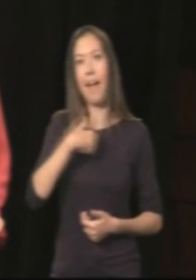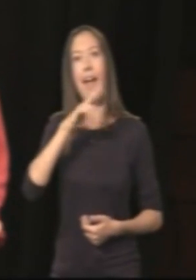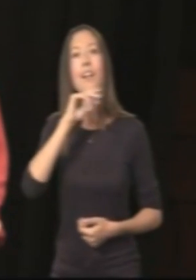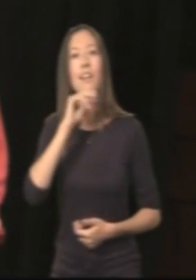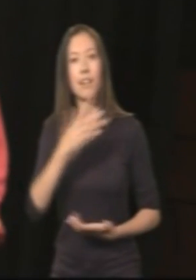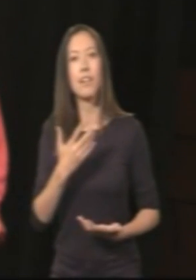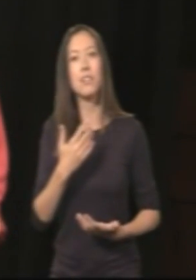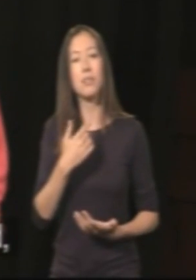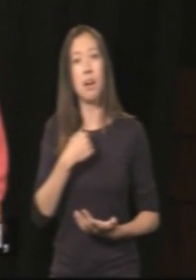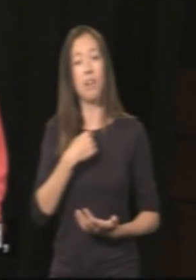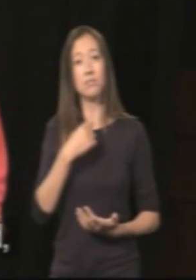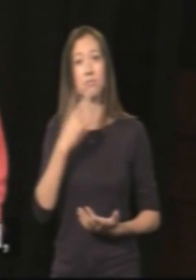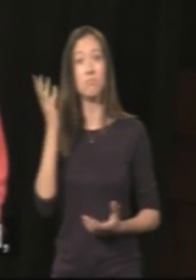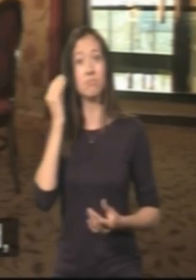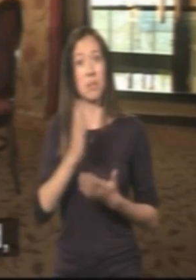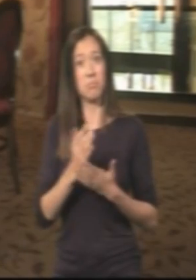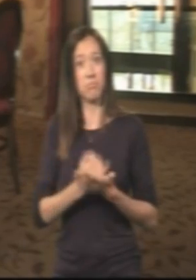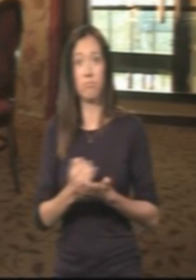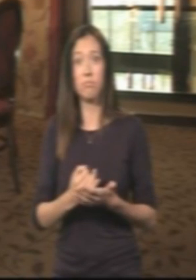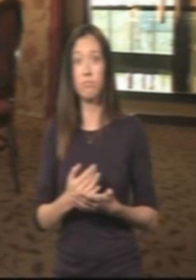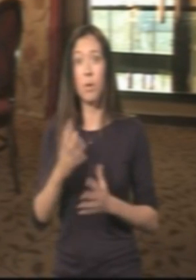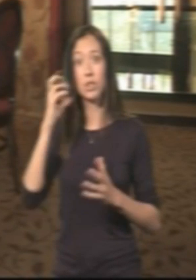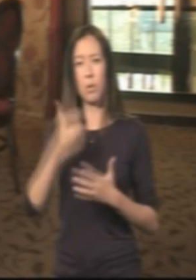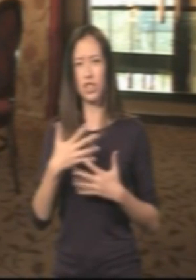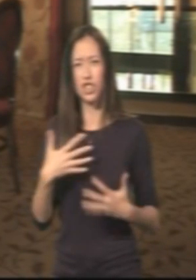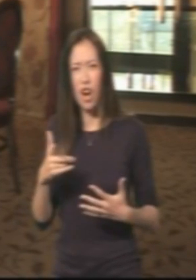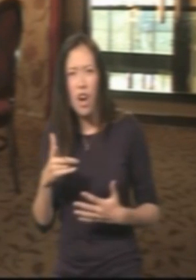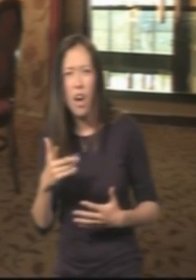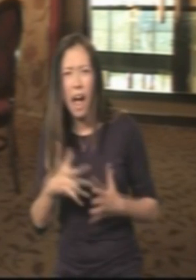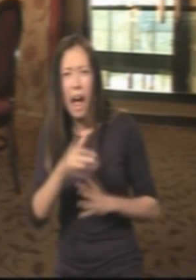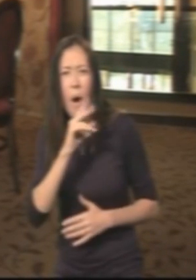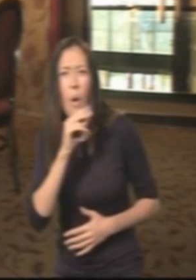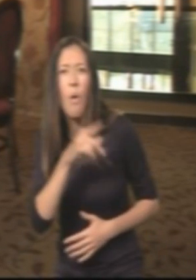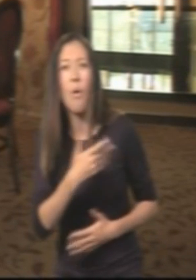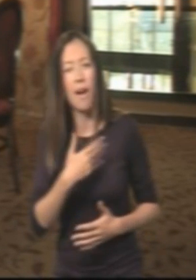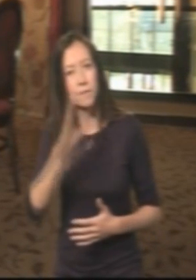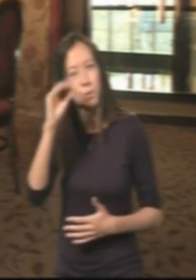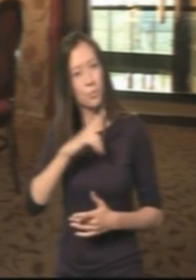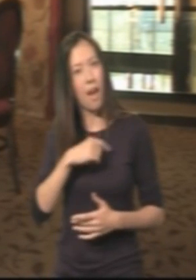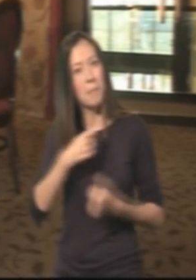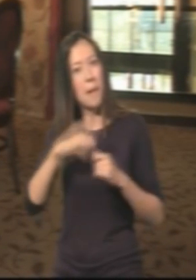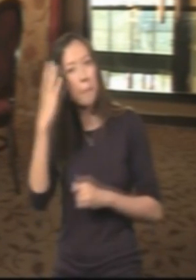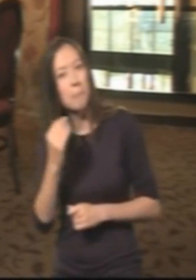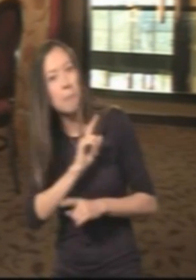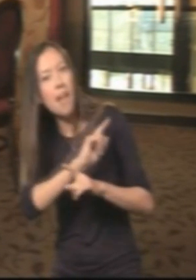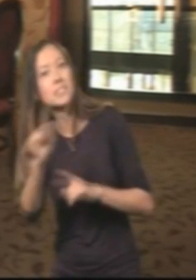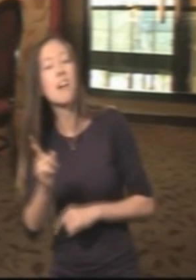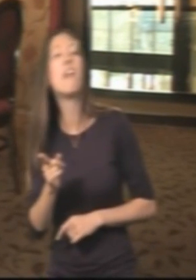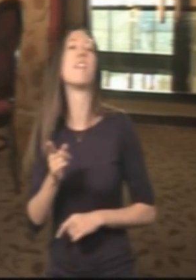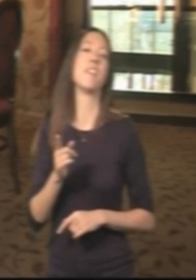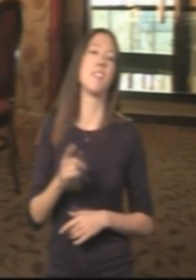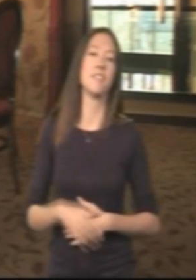that luxury of being able to speak. But my ears are that bad, it normally shocks audiologists. It's because they'll say, how can you speak? And I have to tell them, you know,